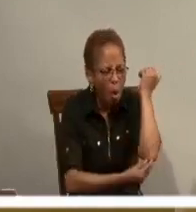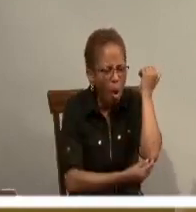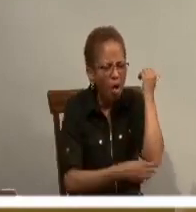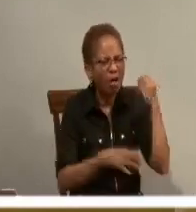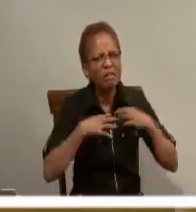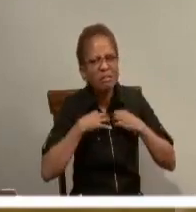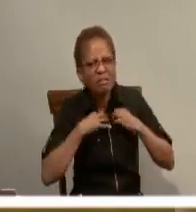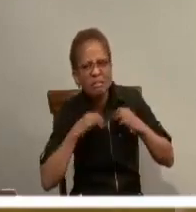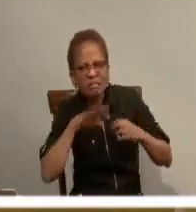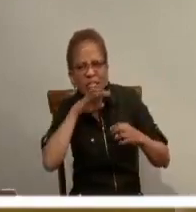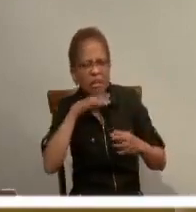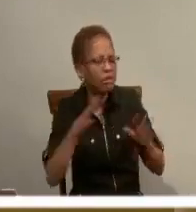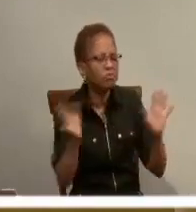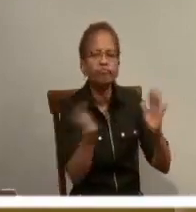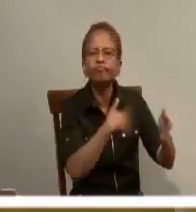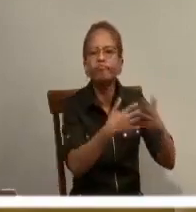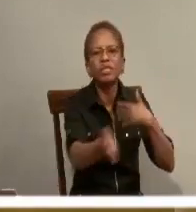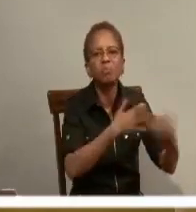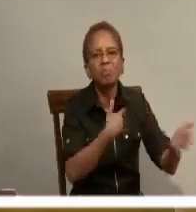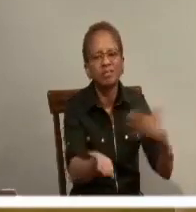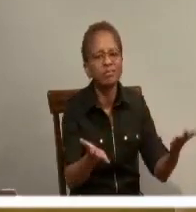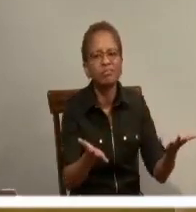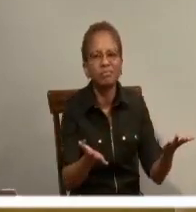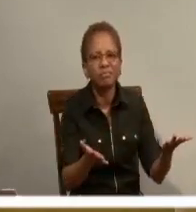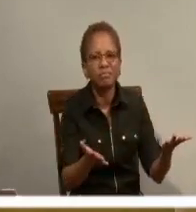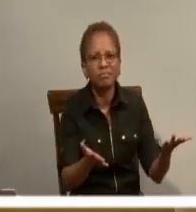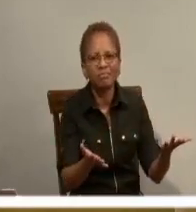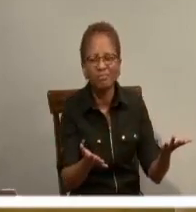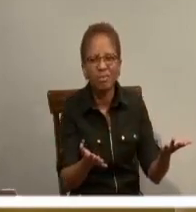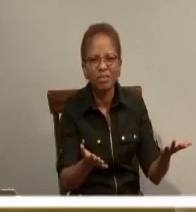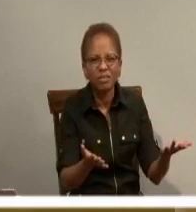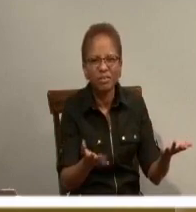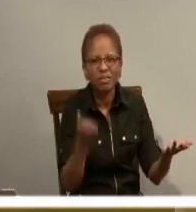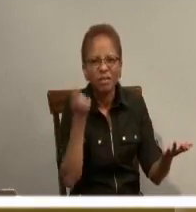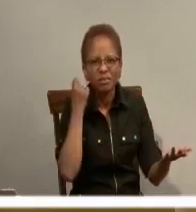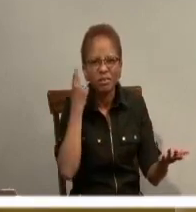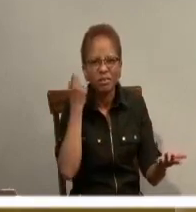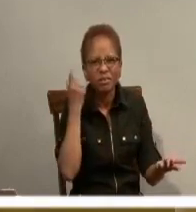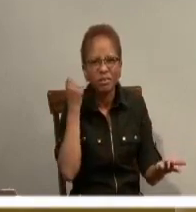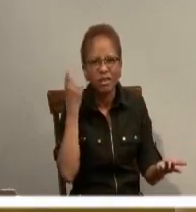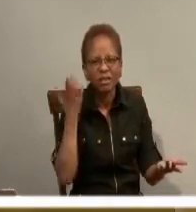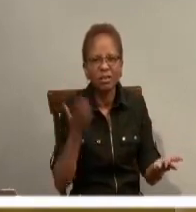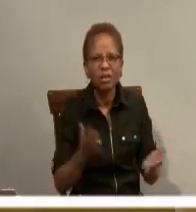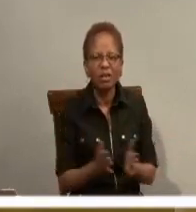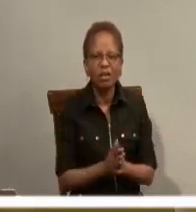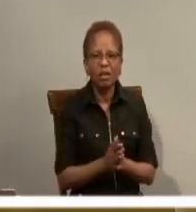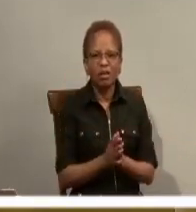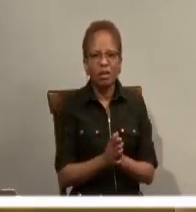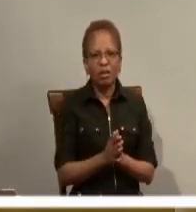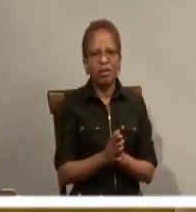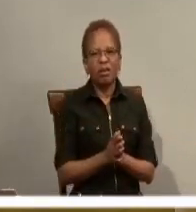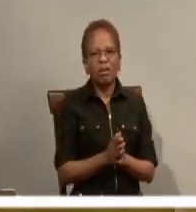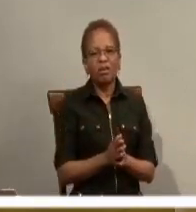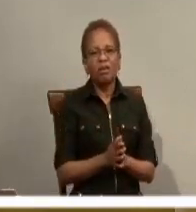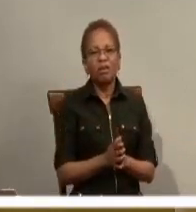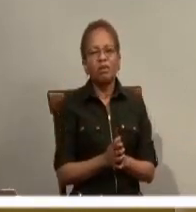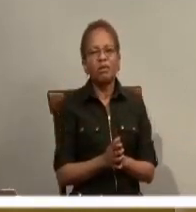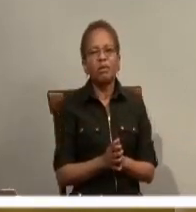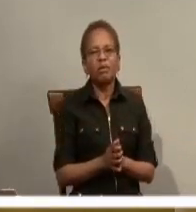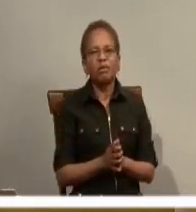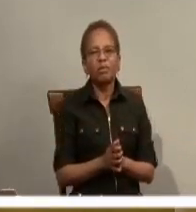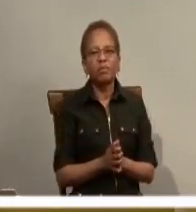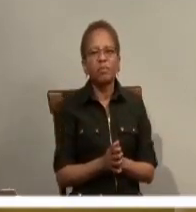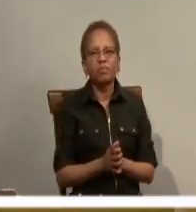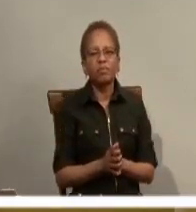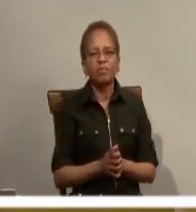which is a light which we must hold, is what must be available at all times. And now that we understand